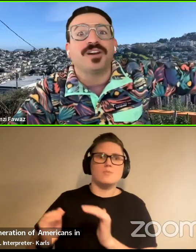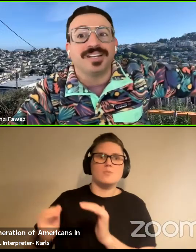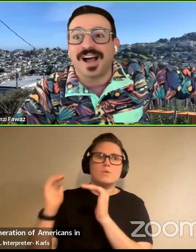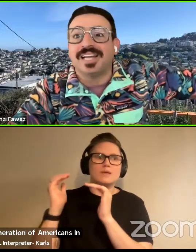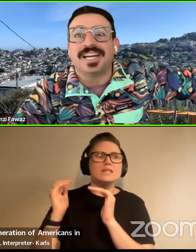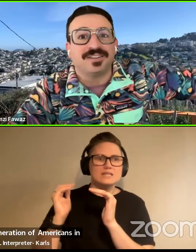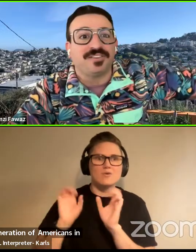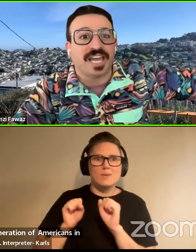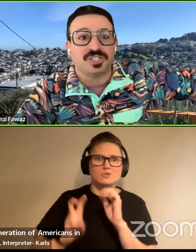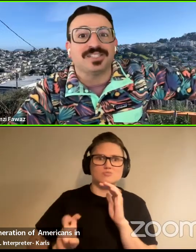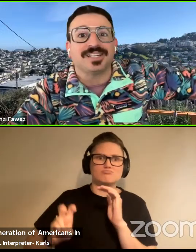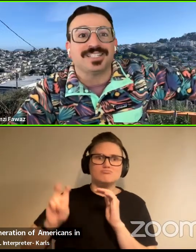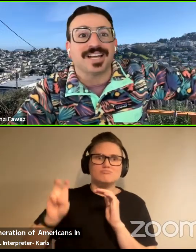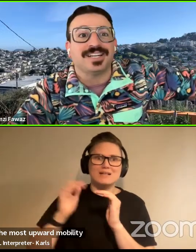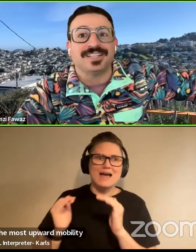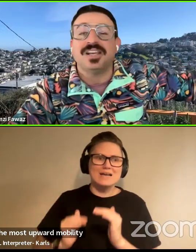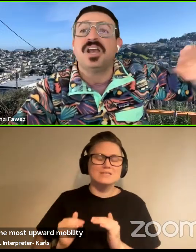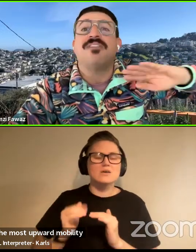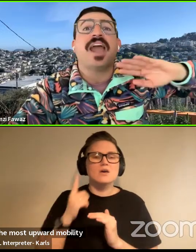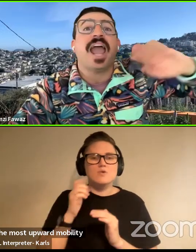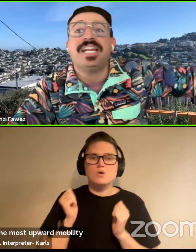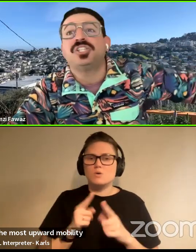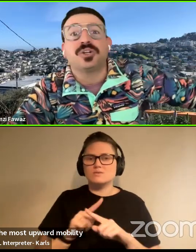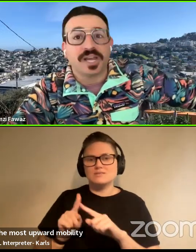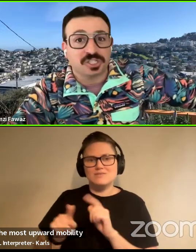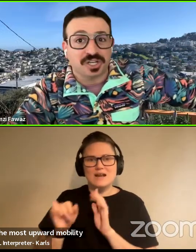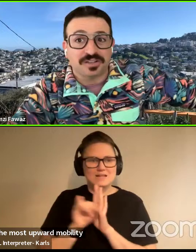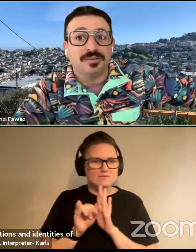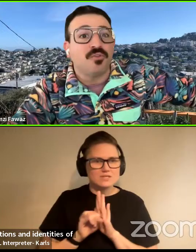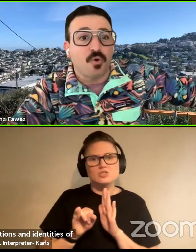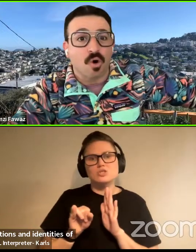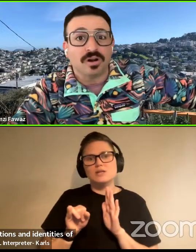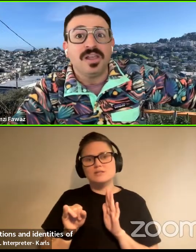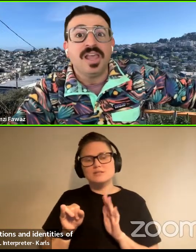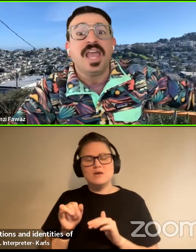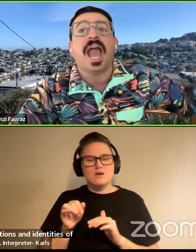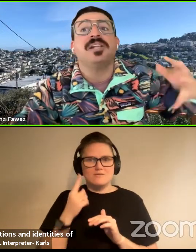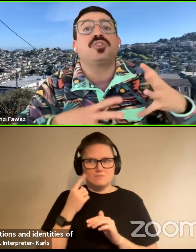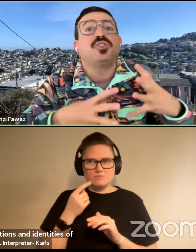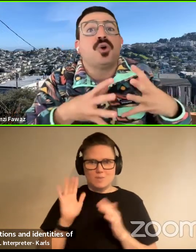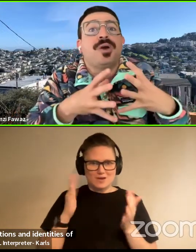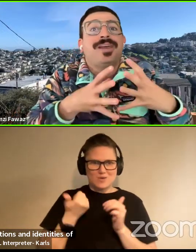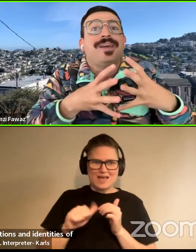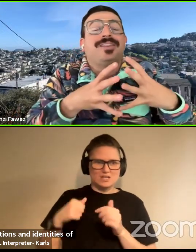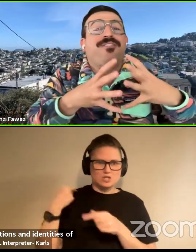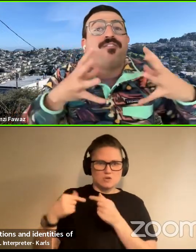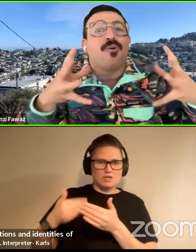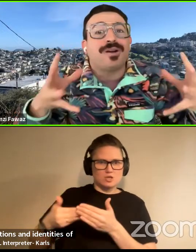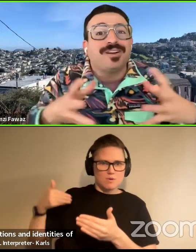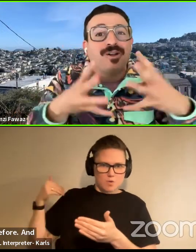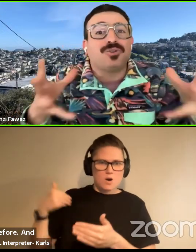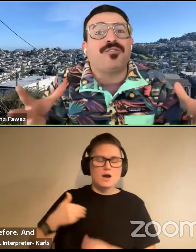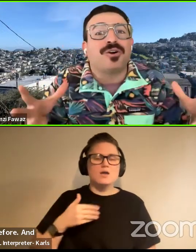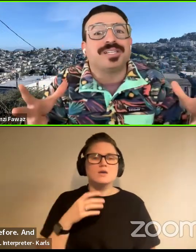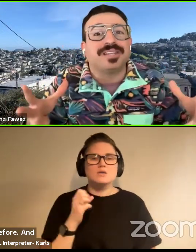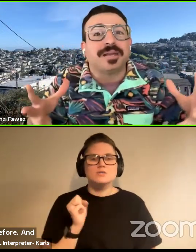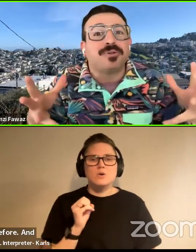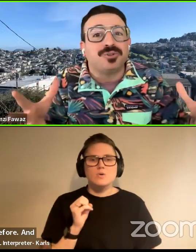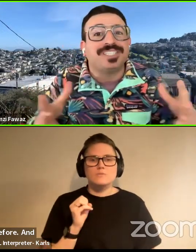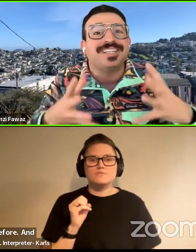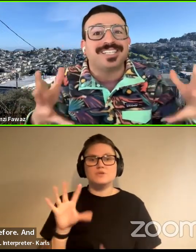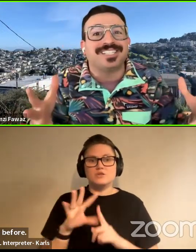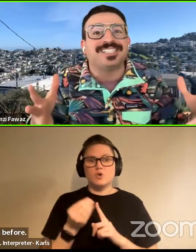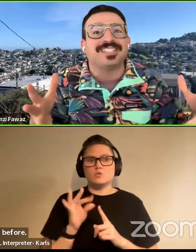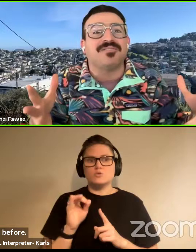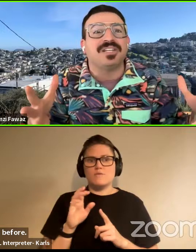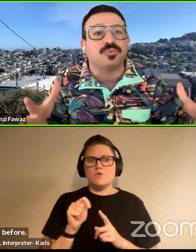all different identifications and identities of any generation before. And so the four, the cultural forms